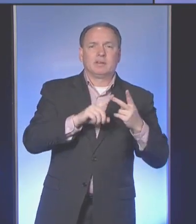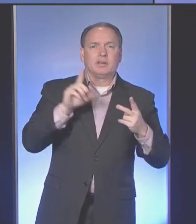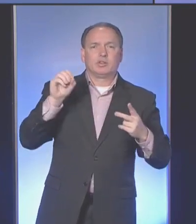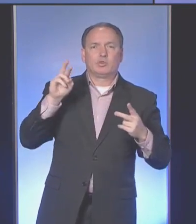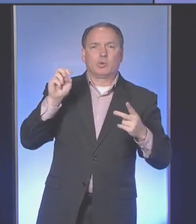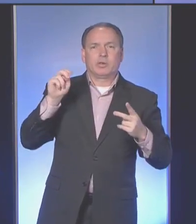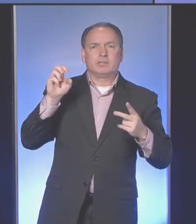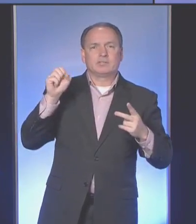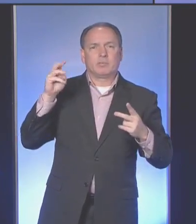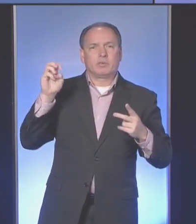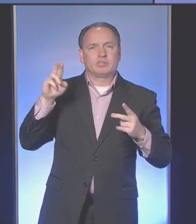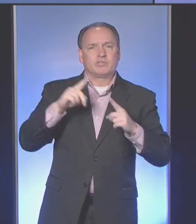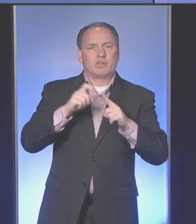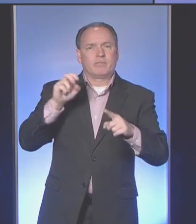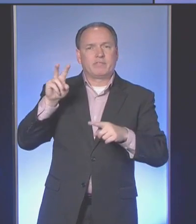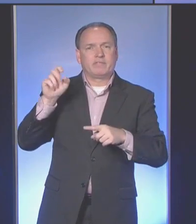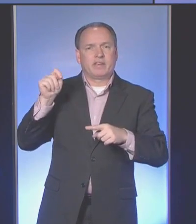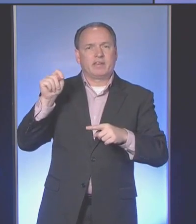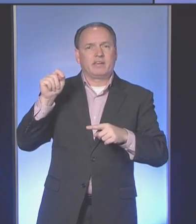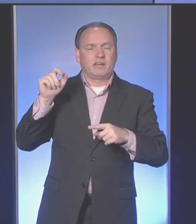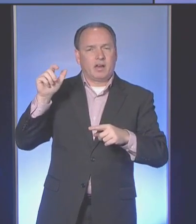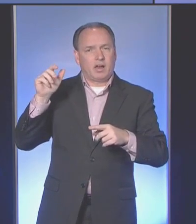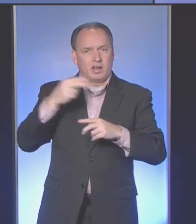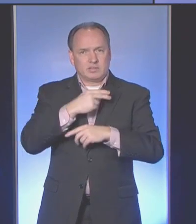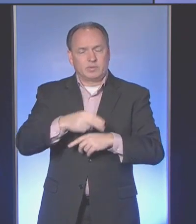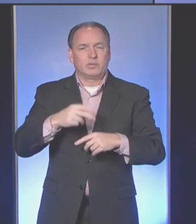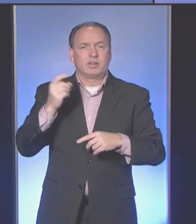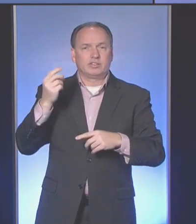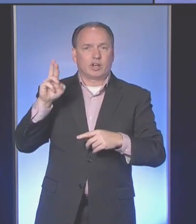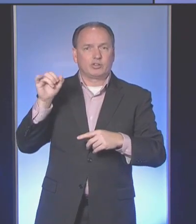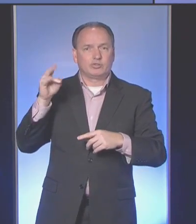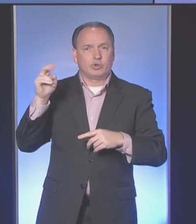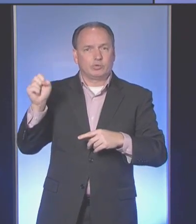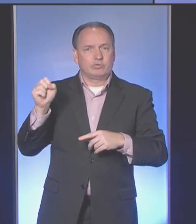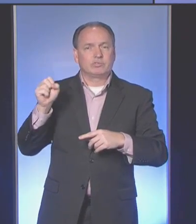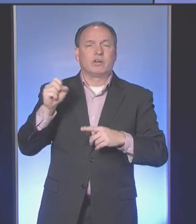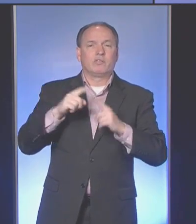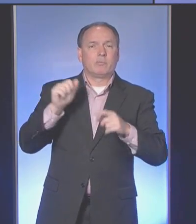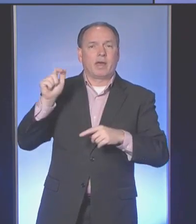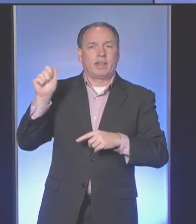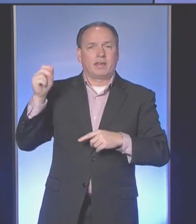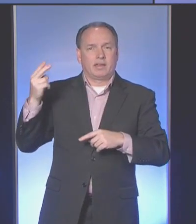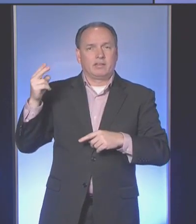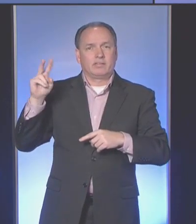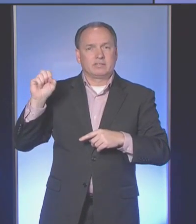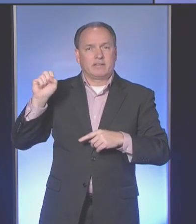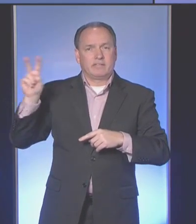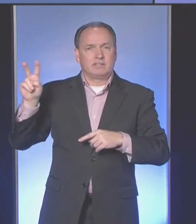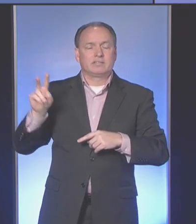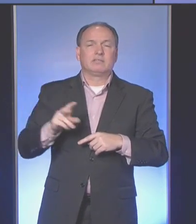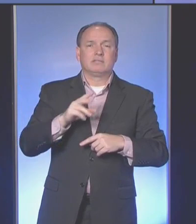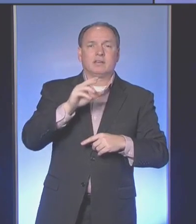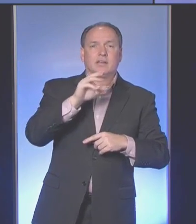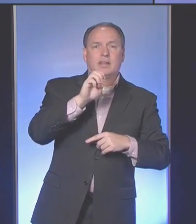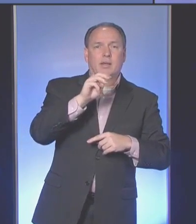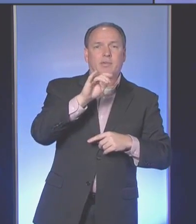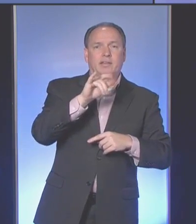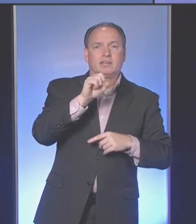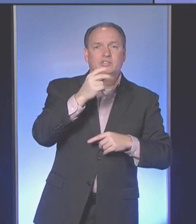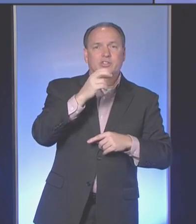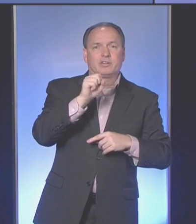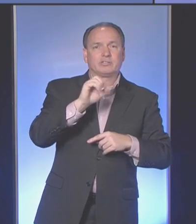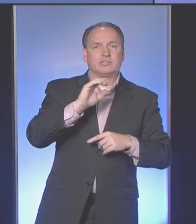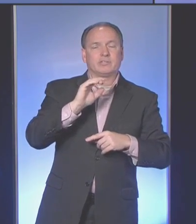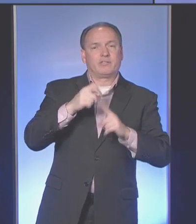Emily Shears from UPMC Hammett and Dr. Wayne Jones from Allegheny Health Network St. Vincent Hospital. They are truly our